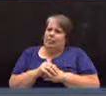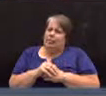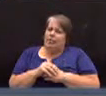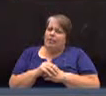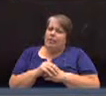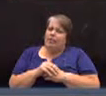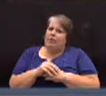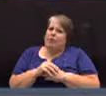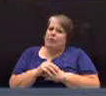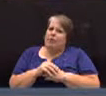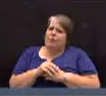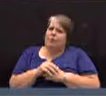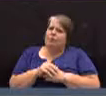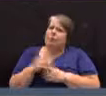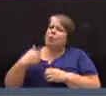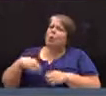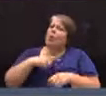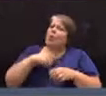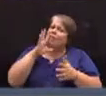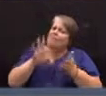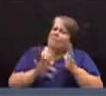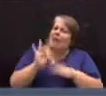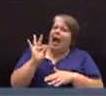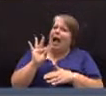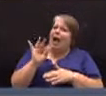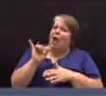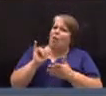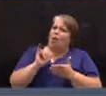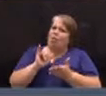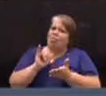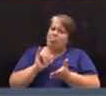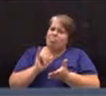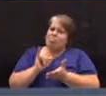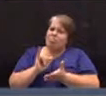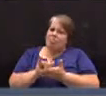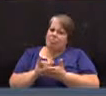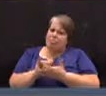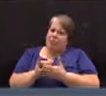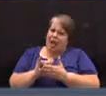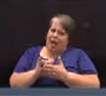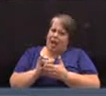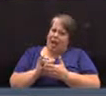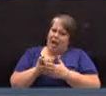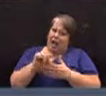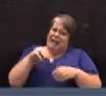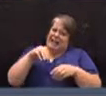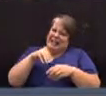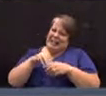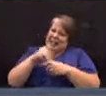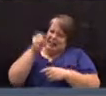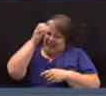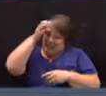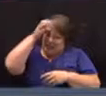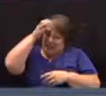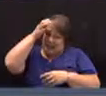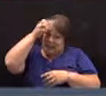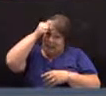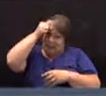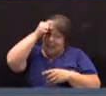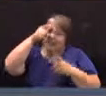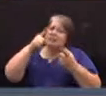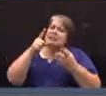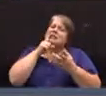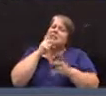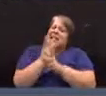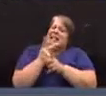as I recall, we found that it's conventional wisdom in public administration to keep it at least 10%